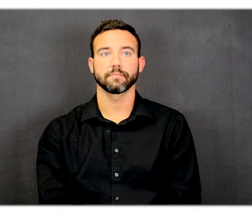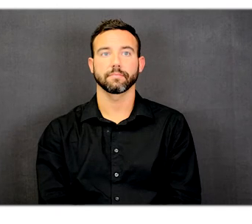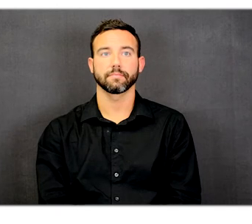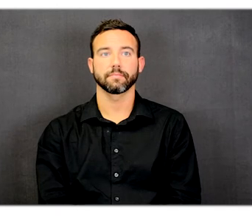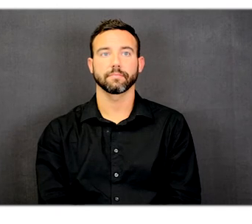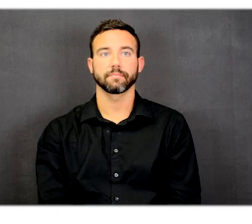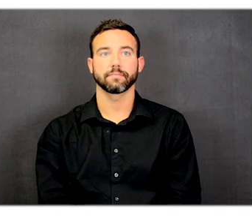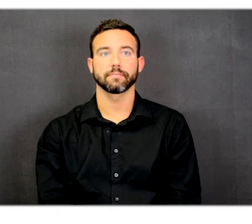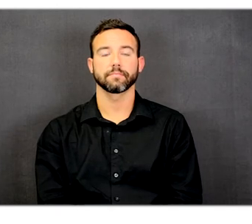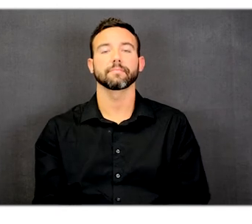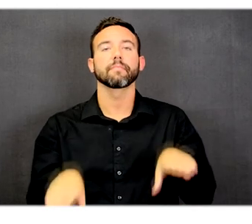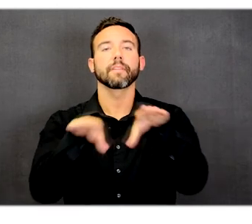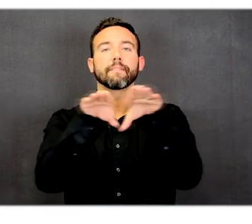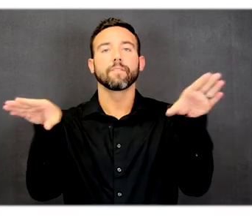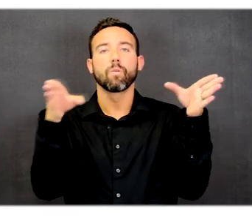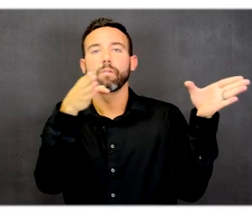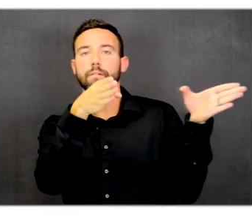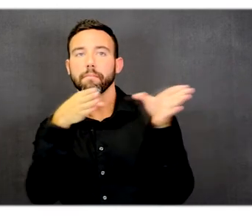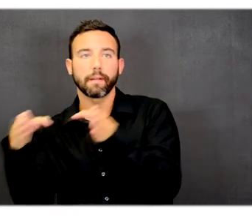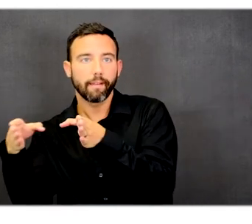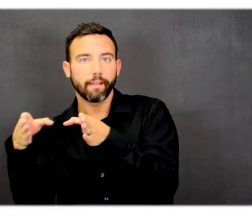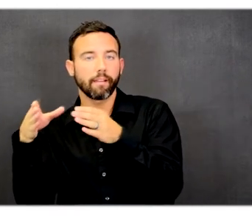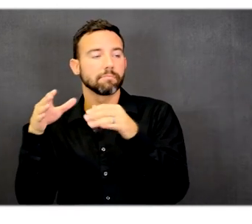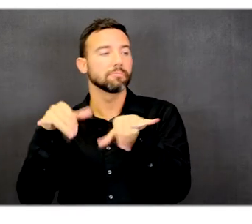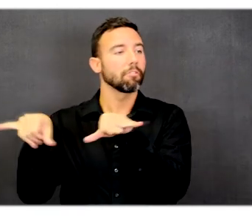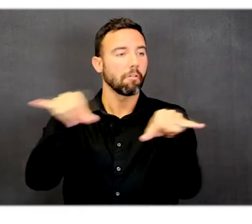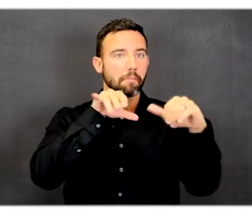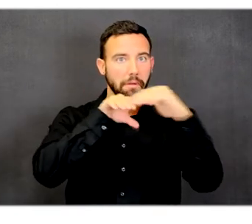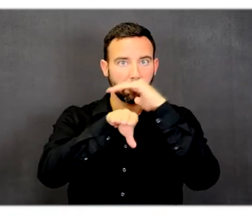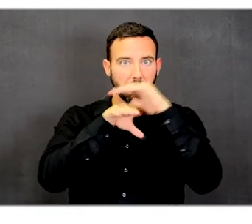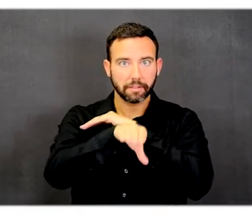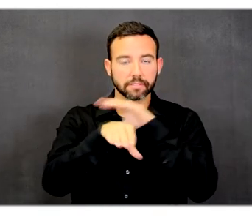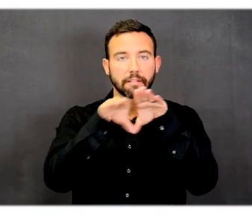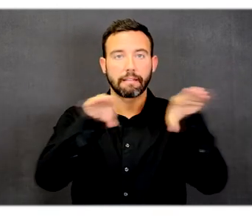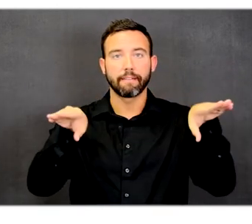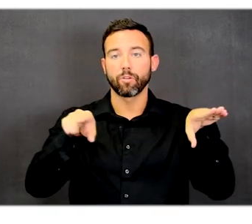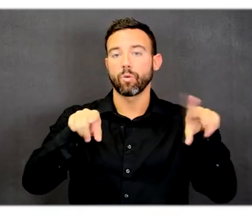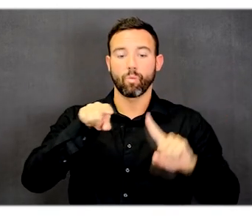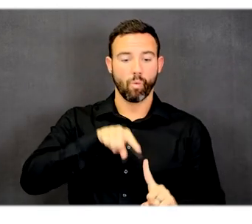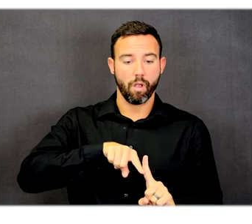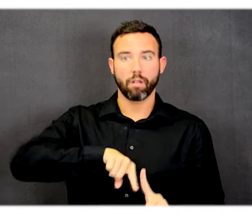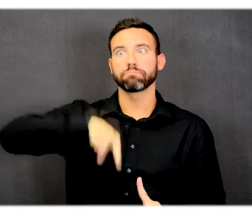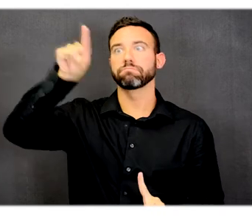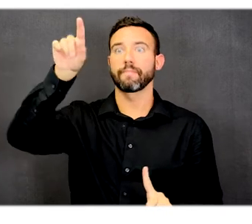Floor plan, commonality, levels 1 through 4, stairs and elevators.